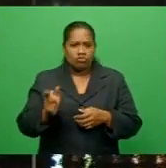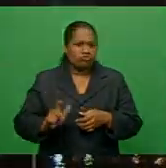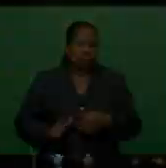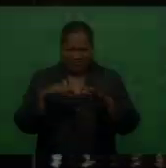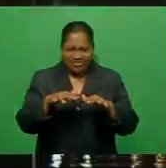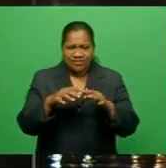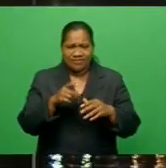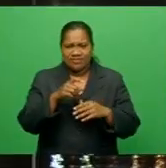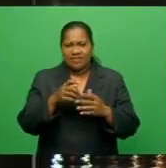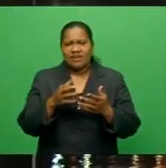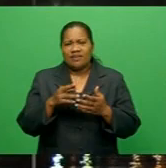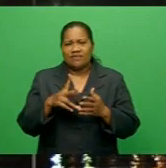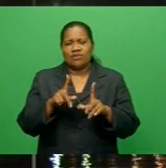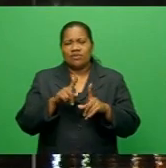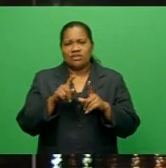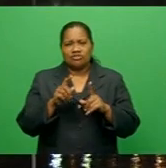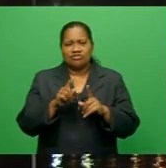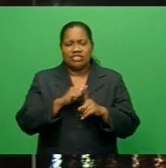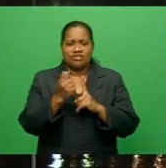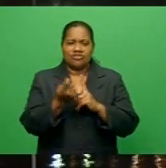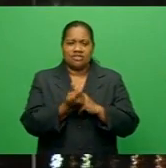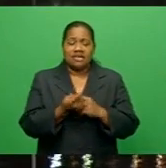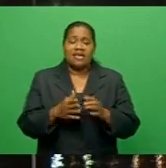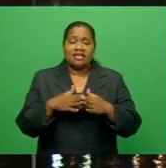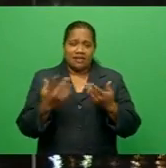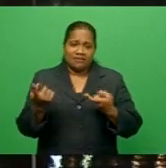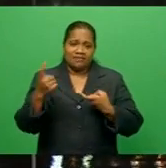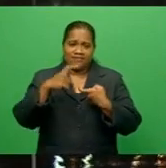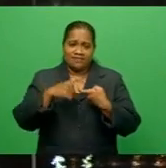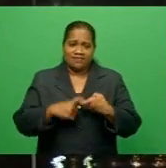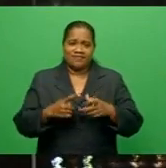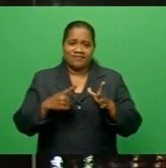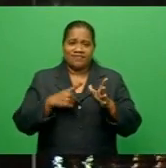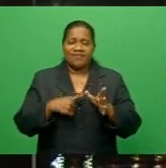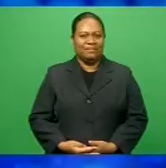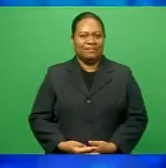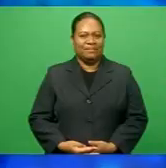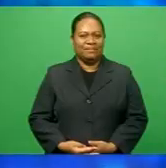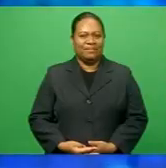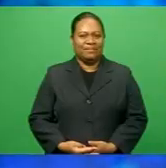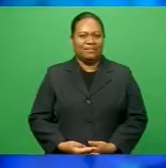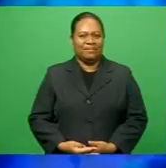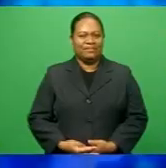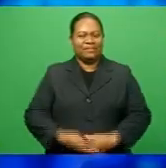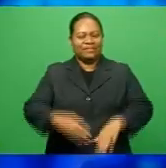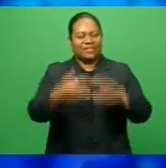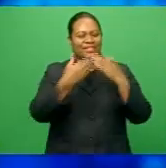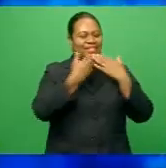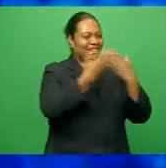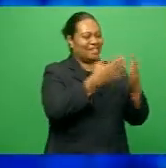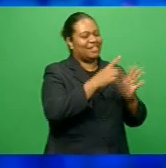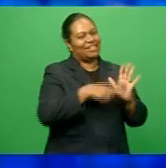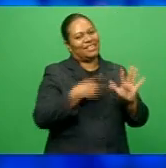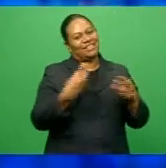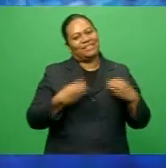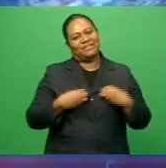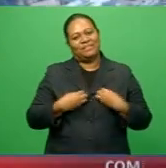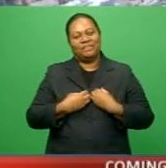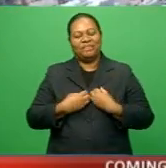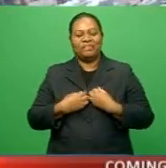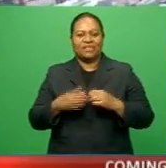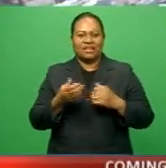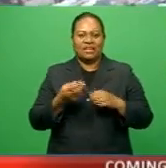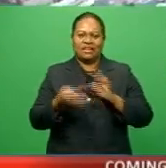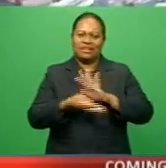ears. And we'll now join our Benisa with the latest in business. Thanks, Jackie. Coming up, Reserve Bank